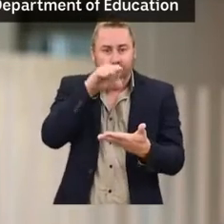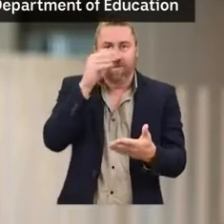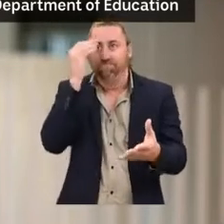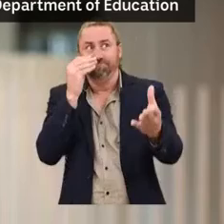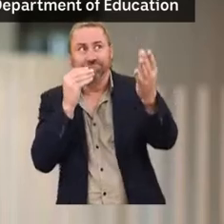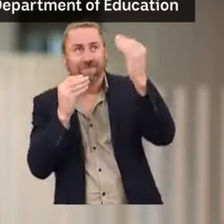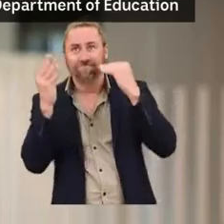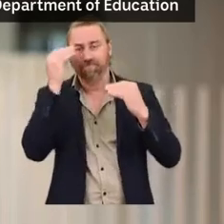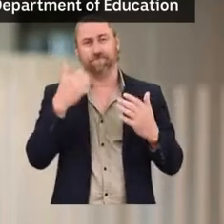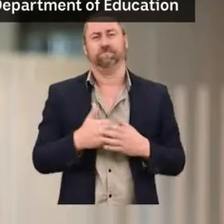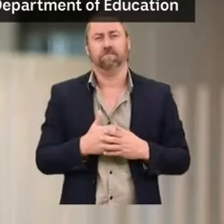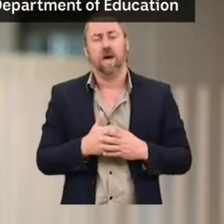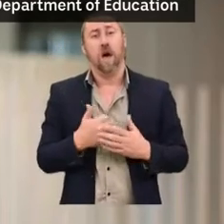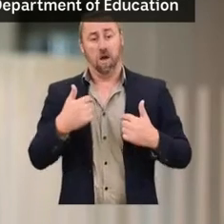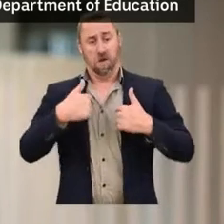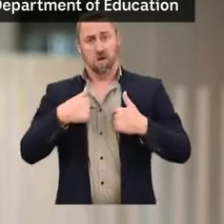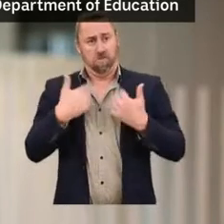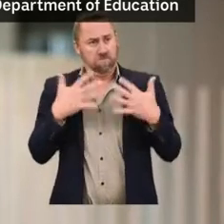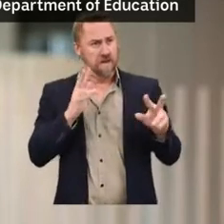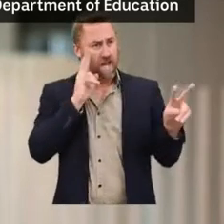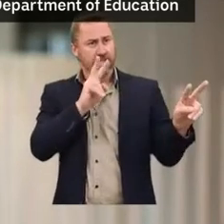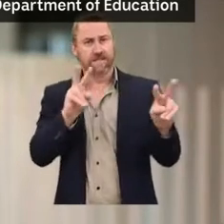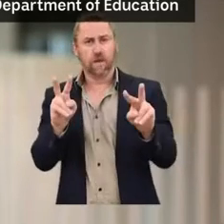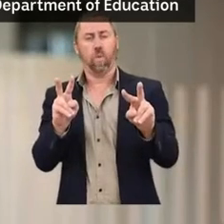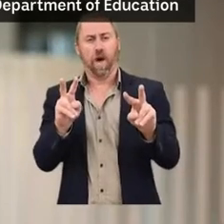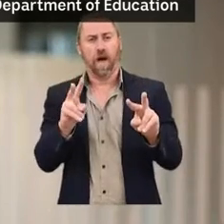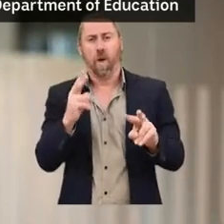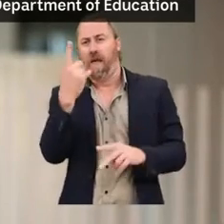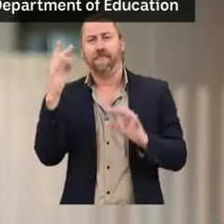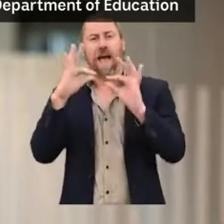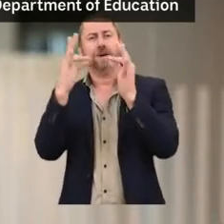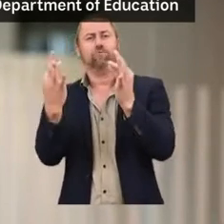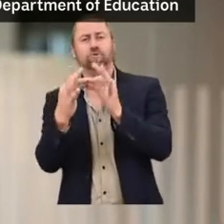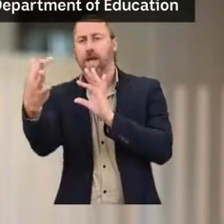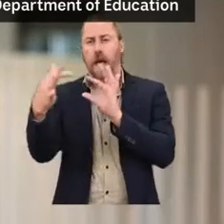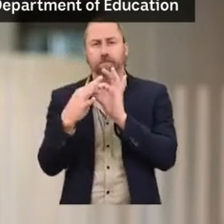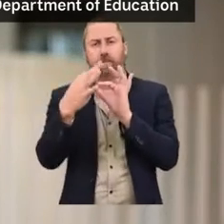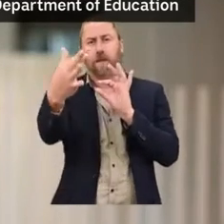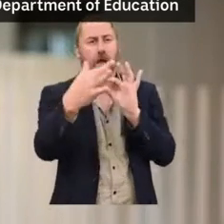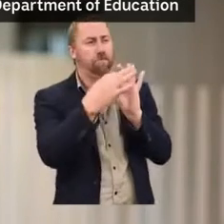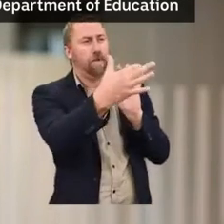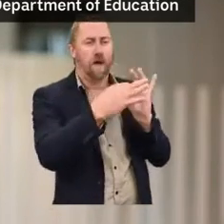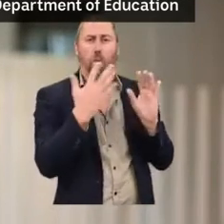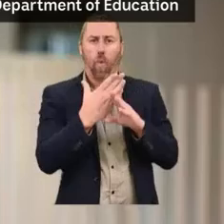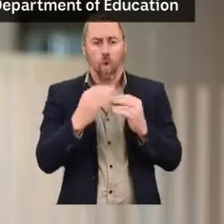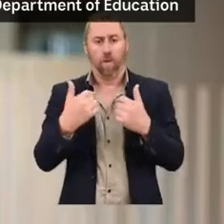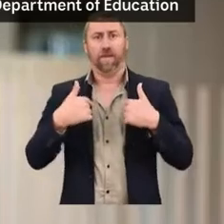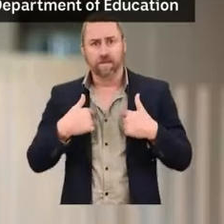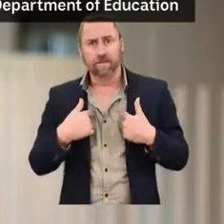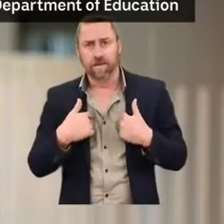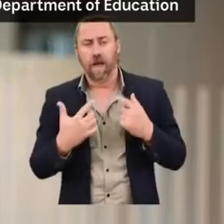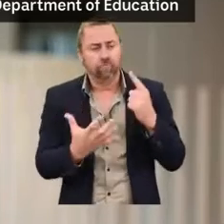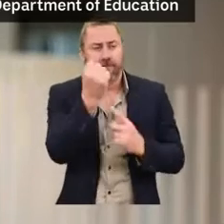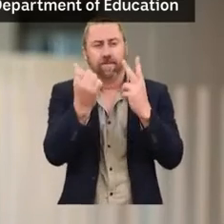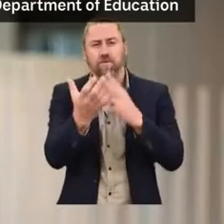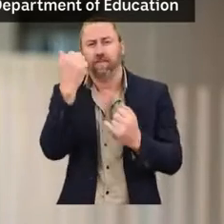it has been deeply rewarding to see first hand other agencies working with our department and the positive initiatives achieved as a